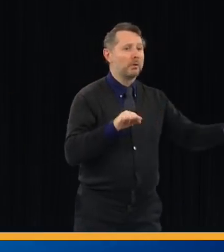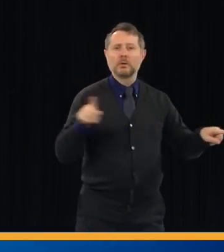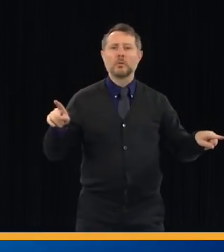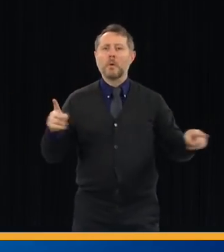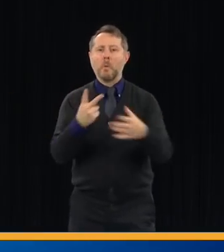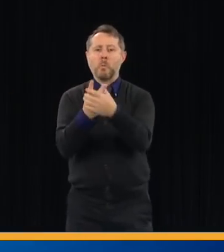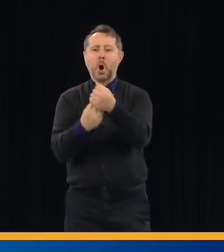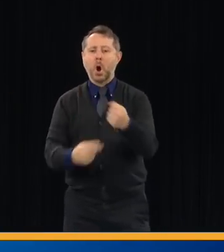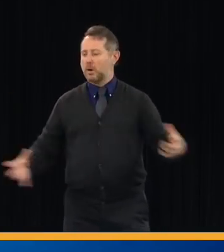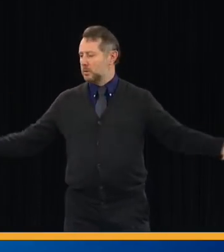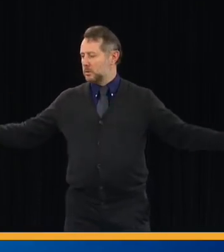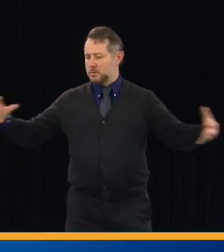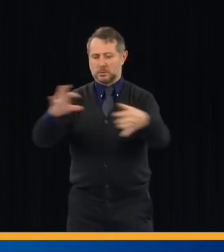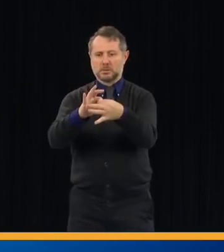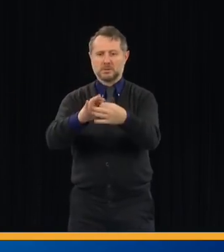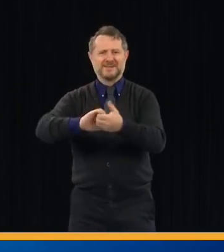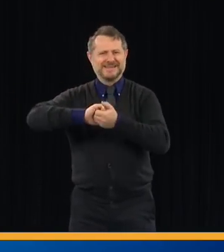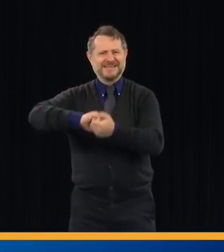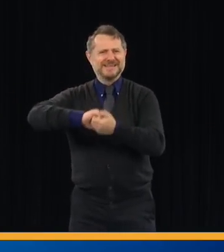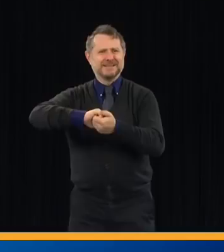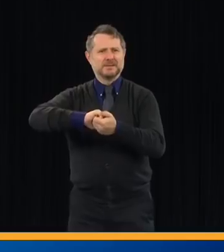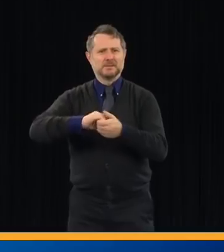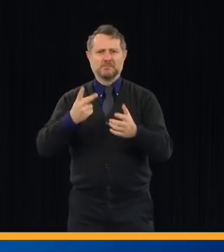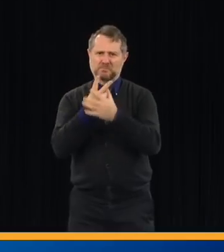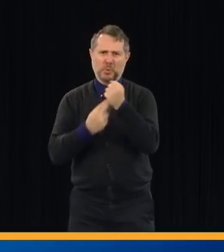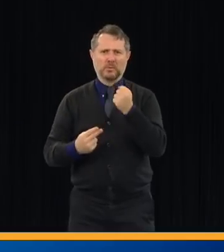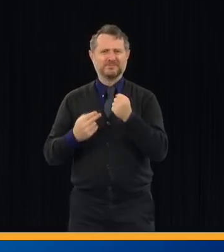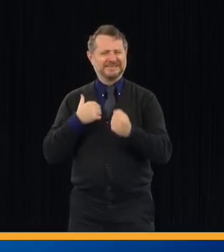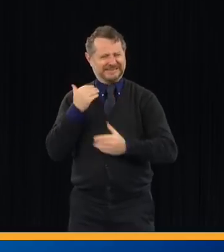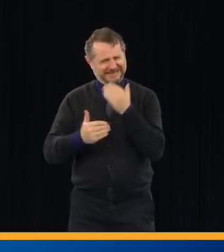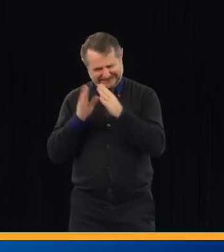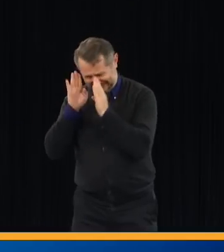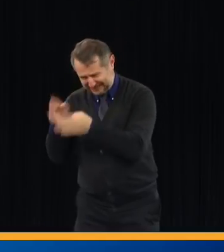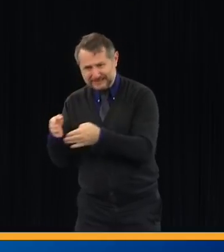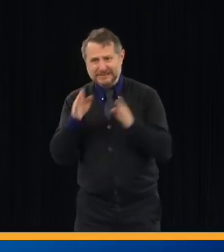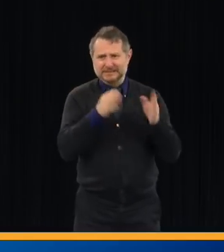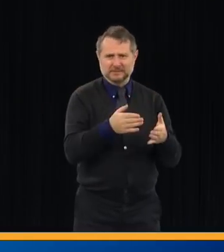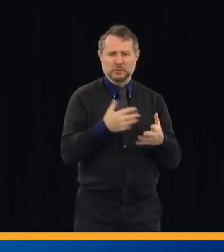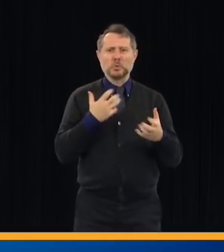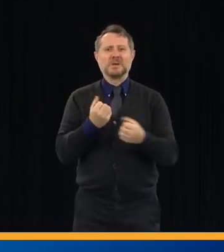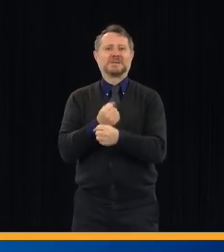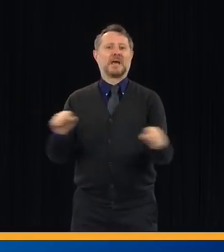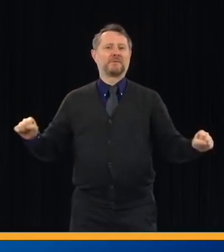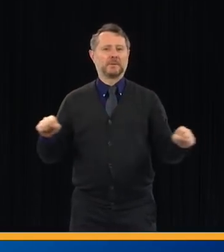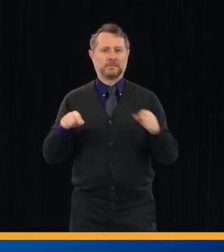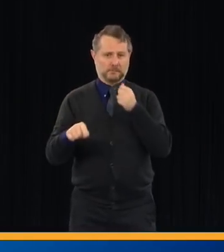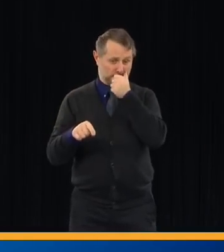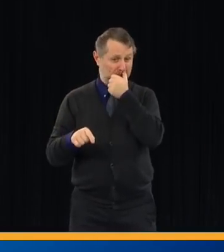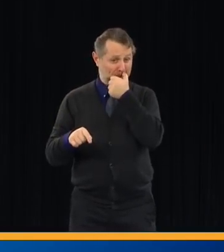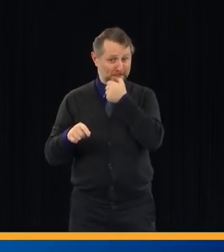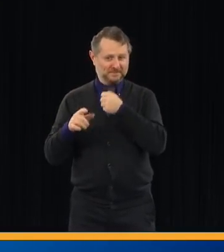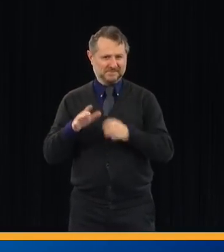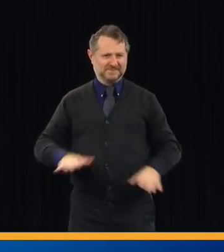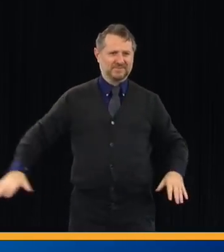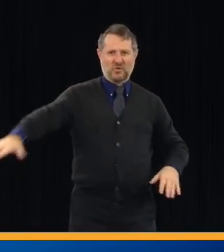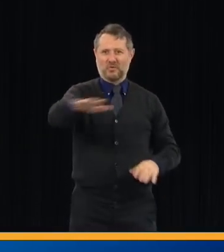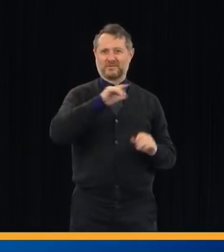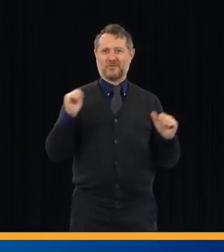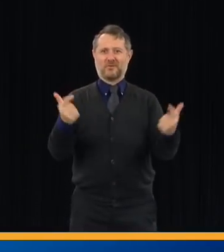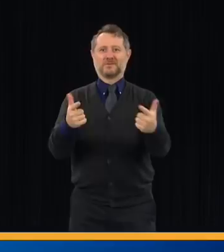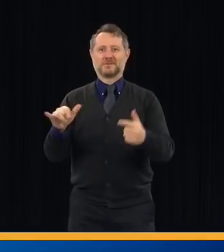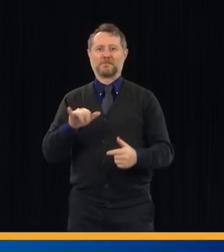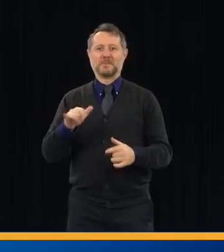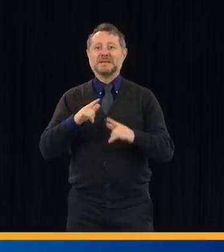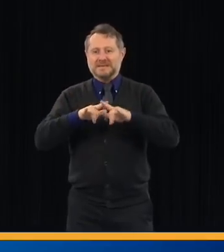one over the other. We need a public health strategy that is safe, that is consistent with an economic